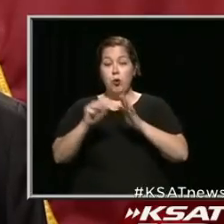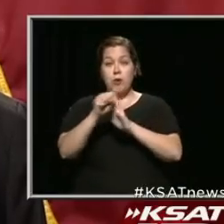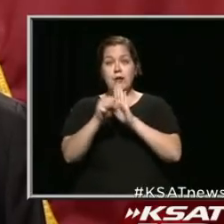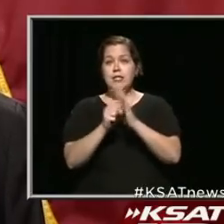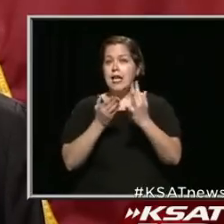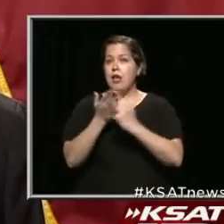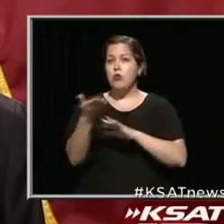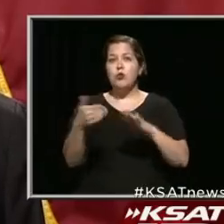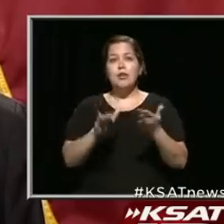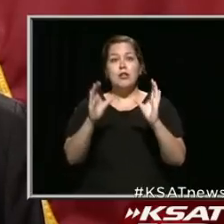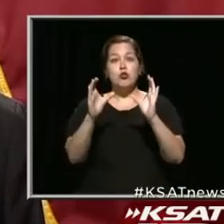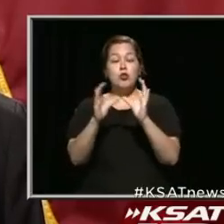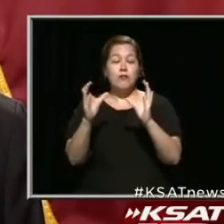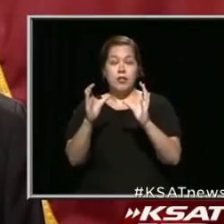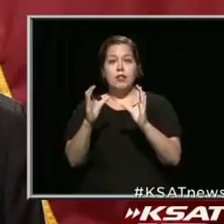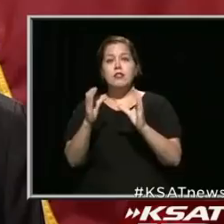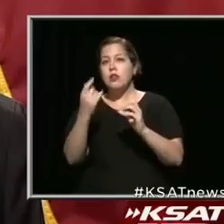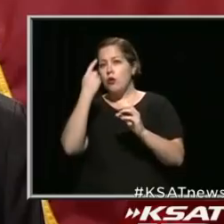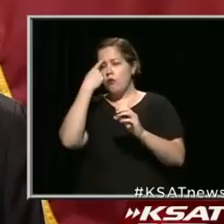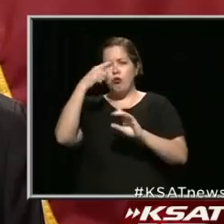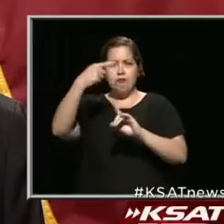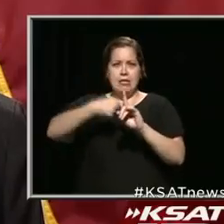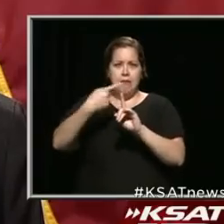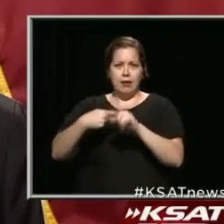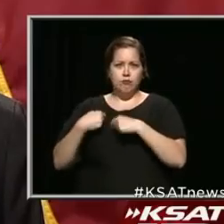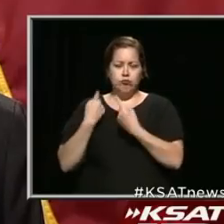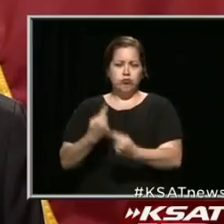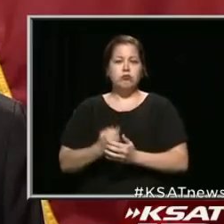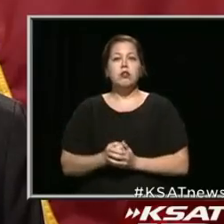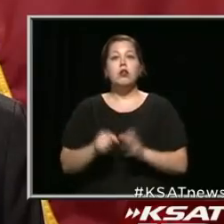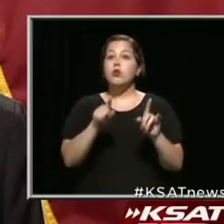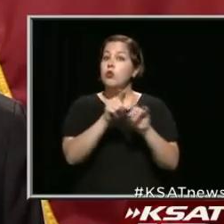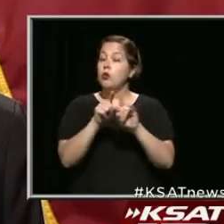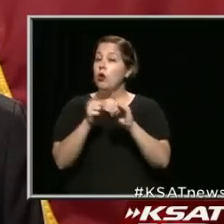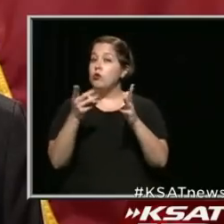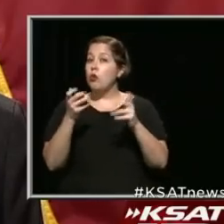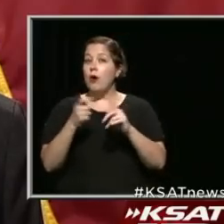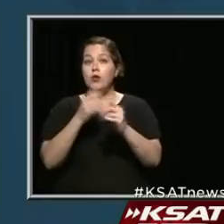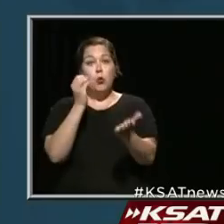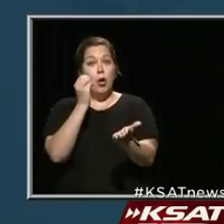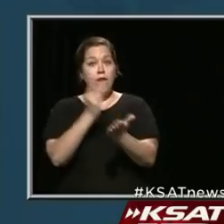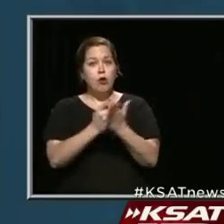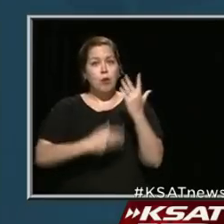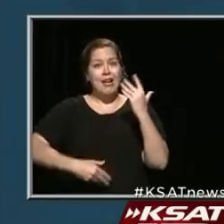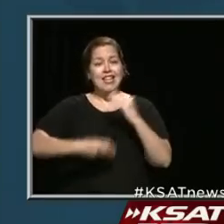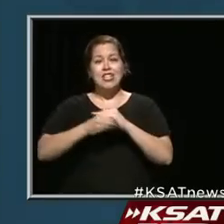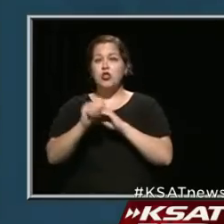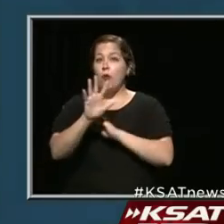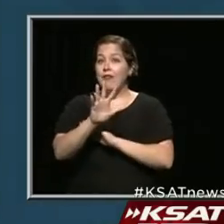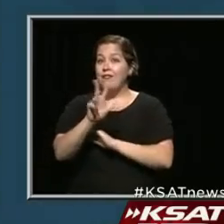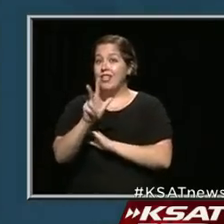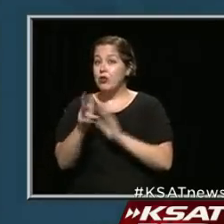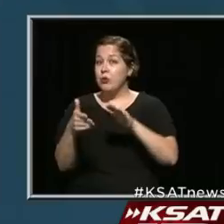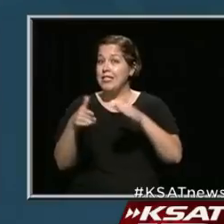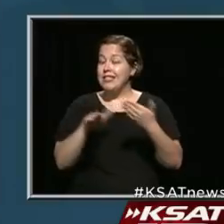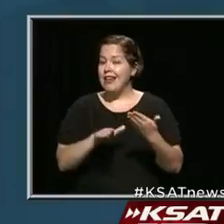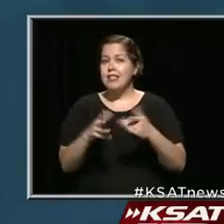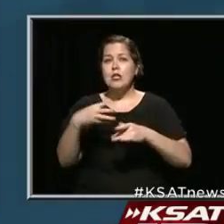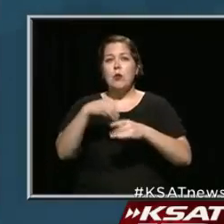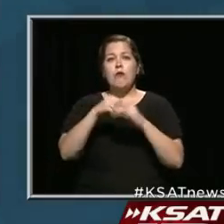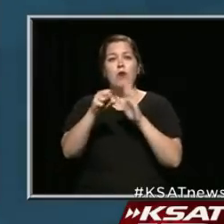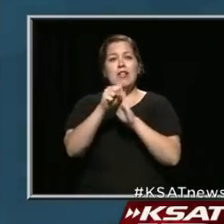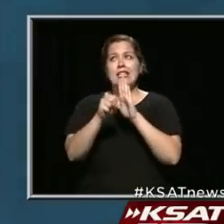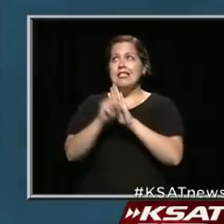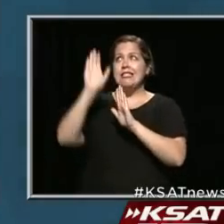through death certificates over the course of the months. And so we're also wanting to confirm an additional 53 deaths that were part of the